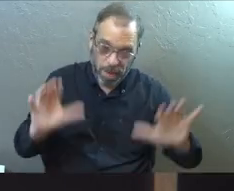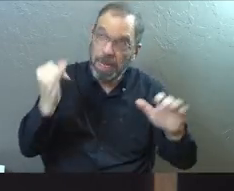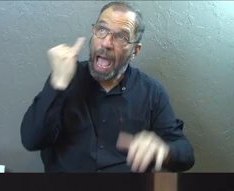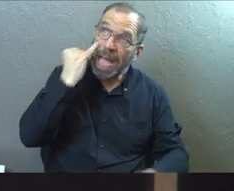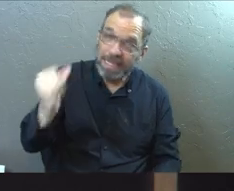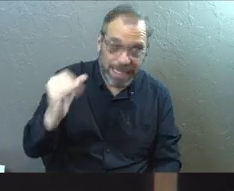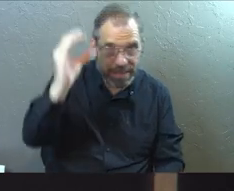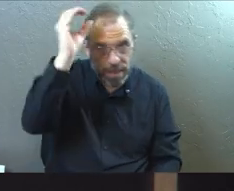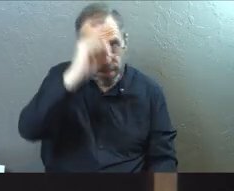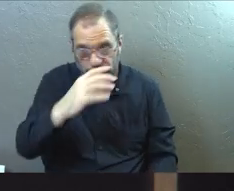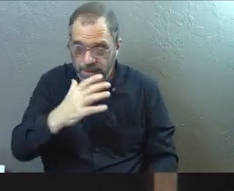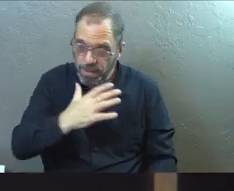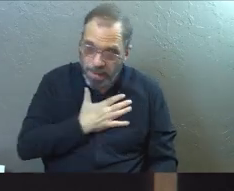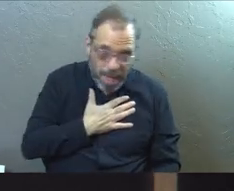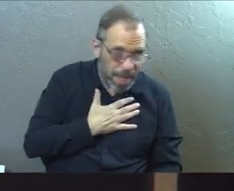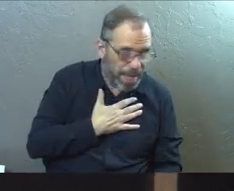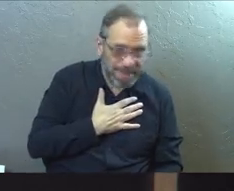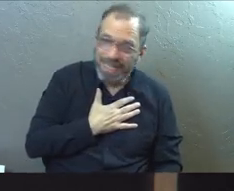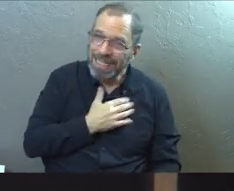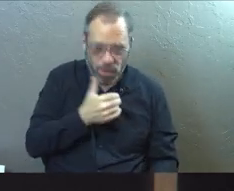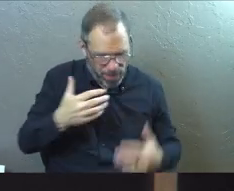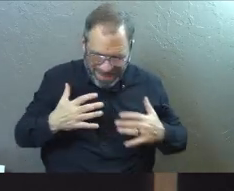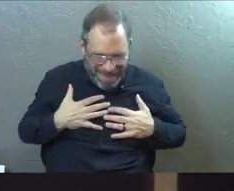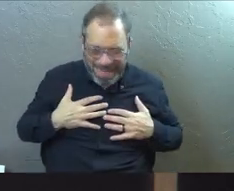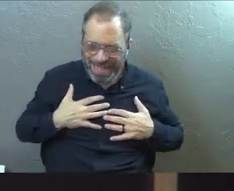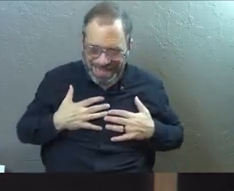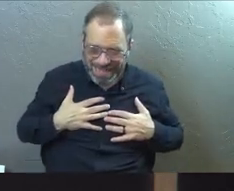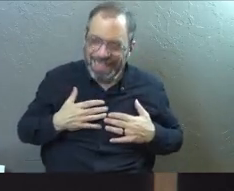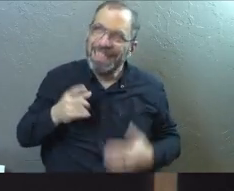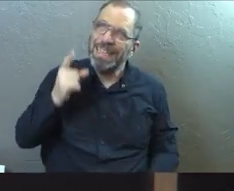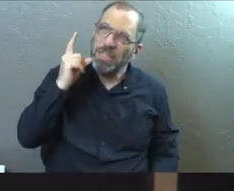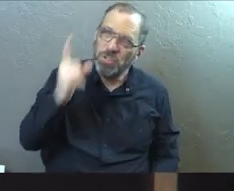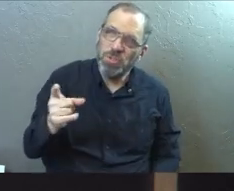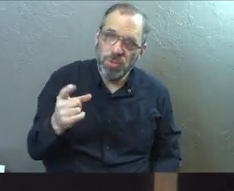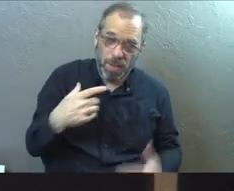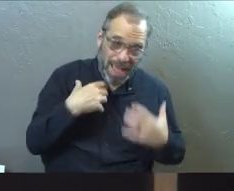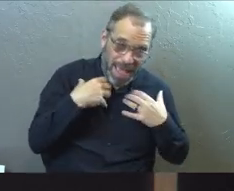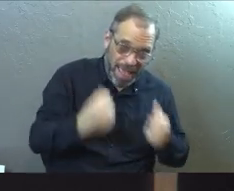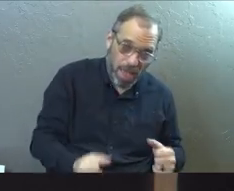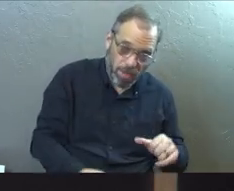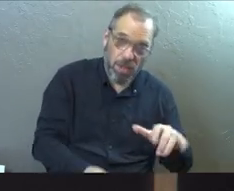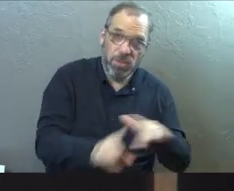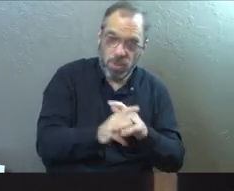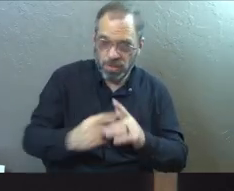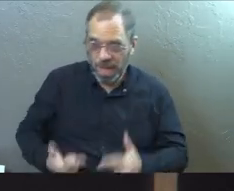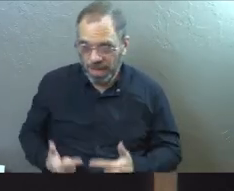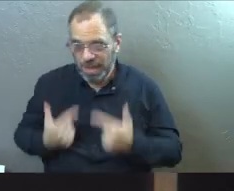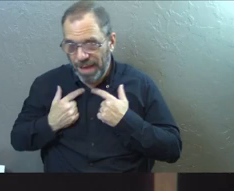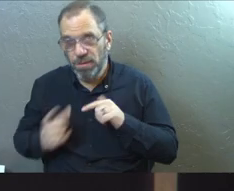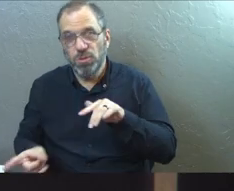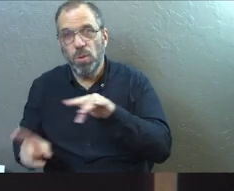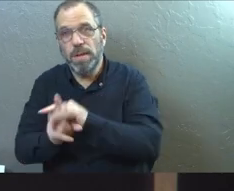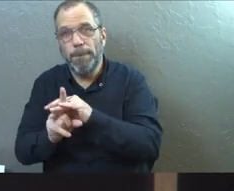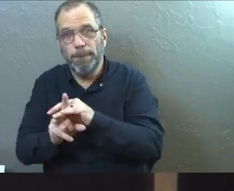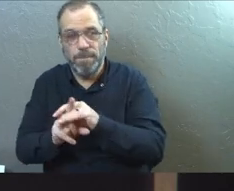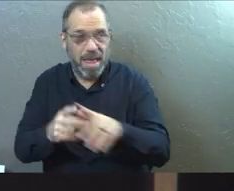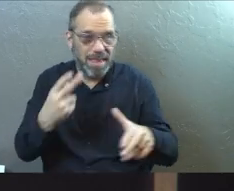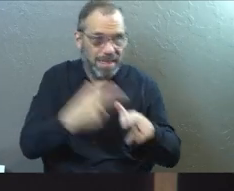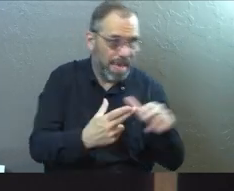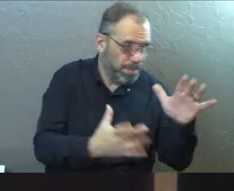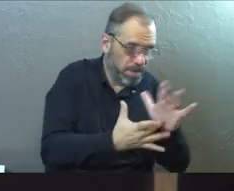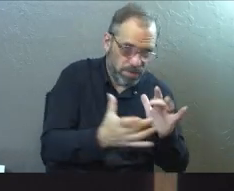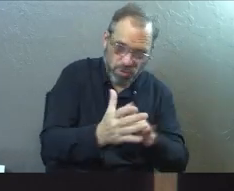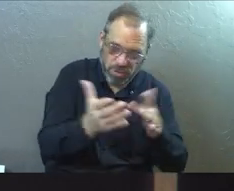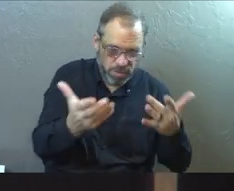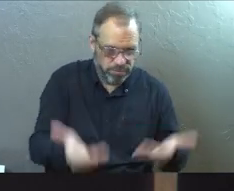ideas, our opinions, our ways, God, it's not us, it's you and health comes, life comes. The name of